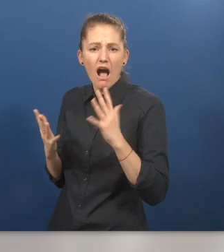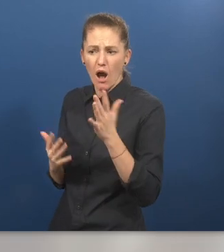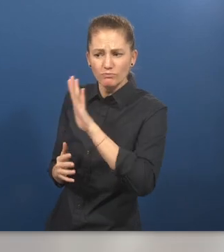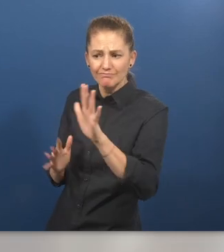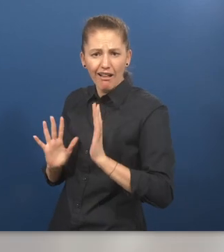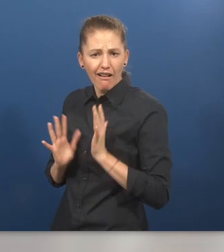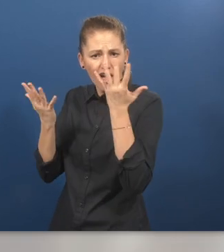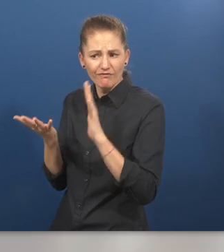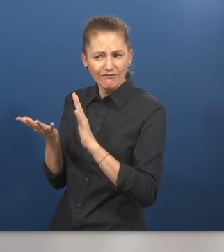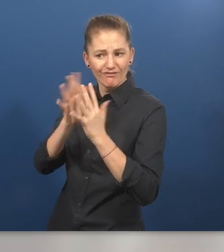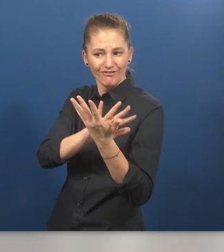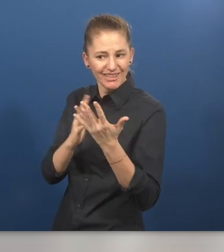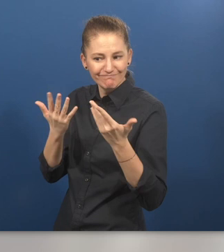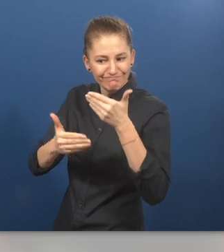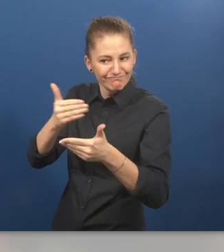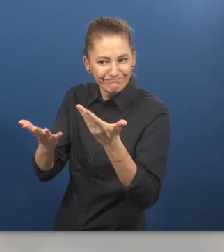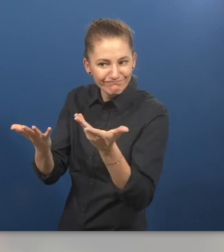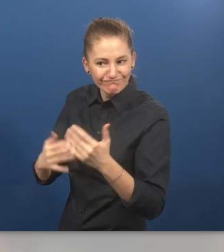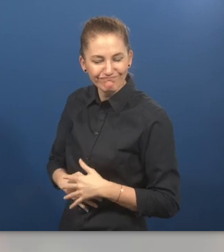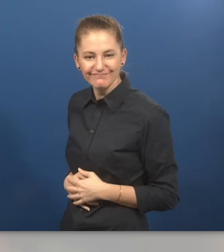How did this solution change your life?